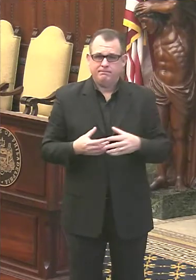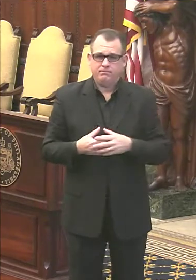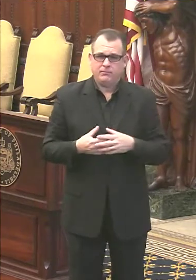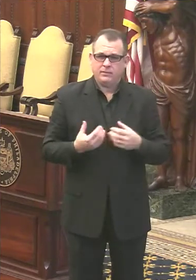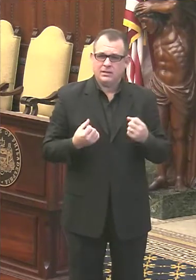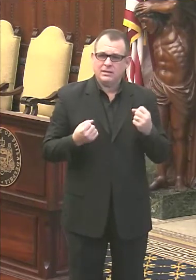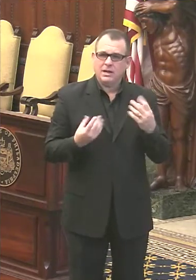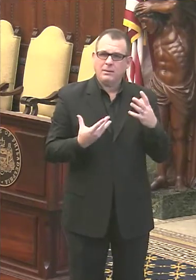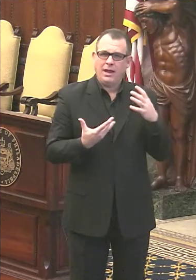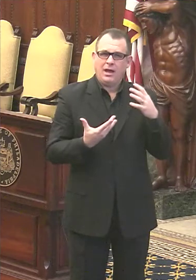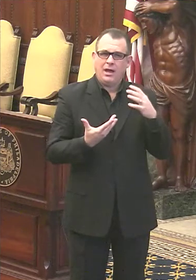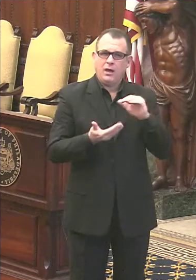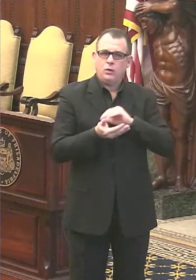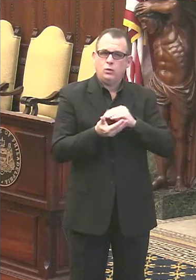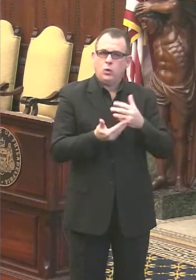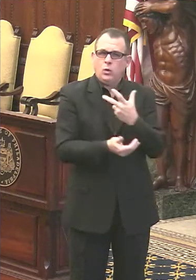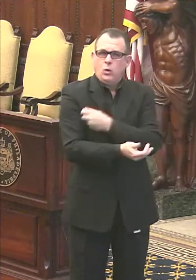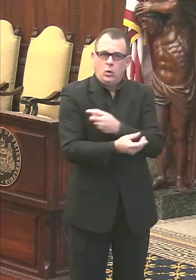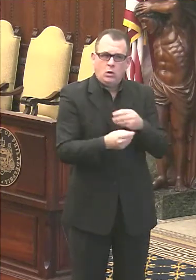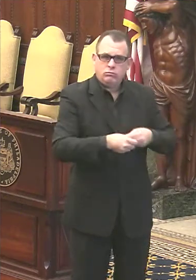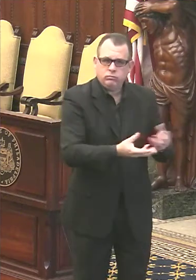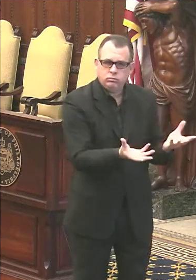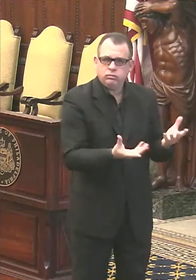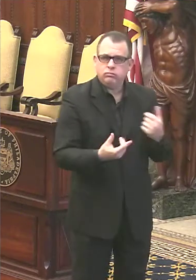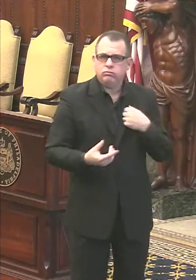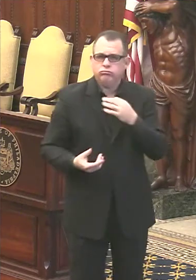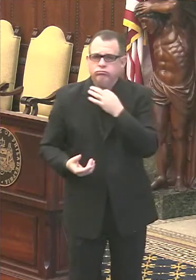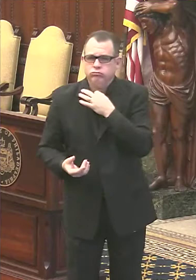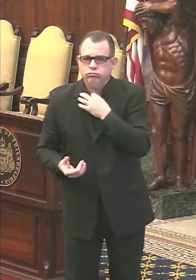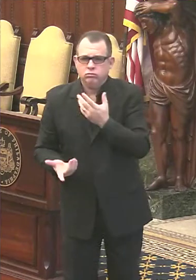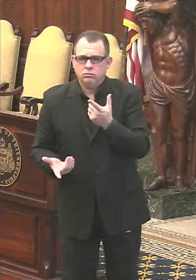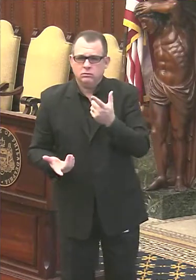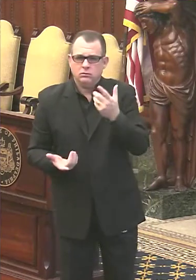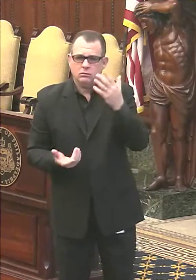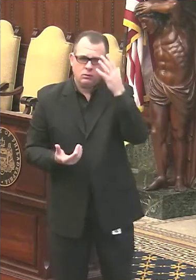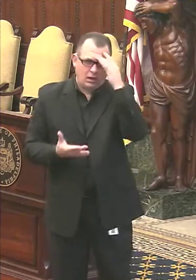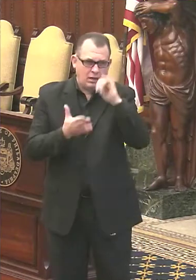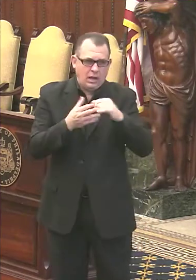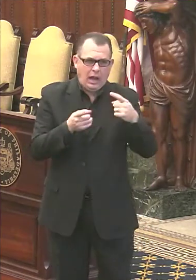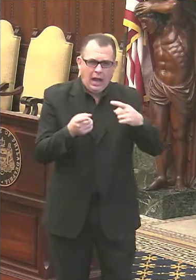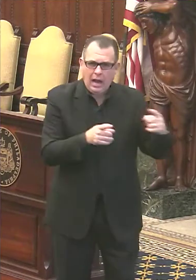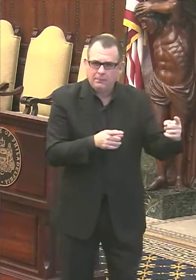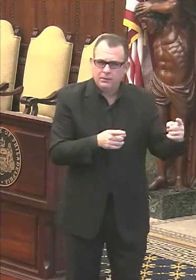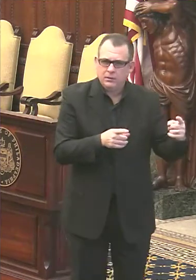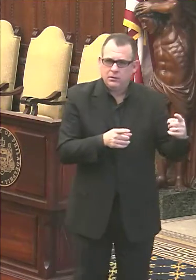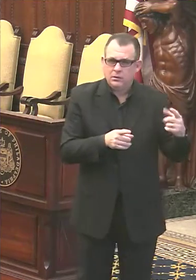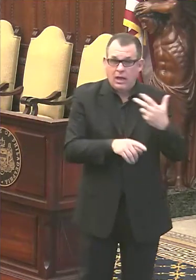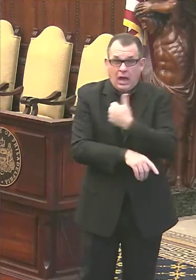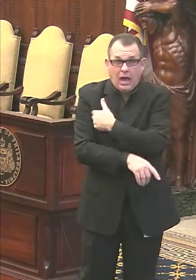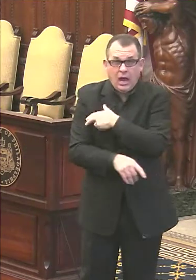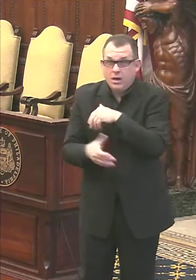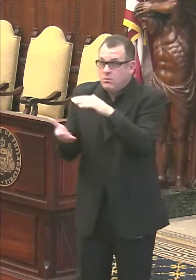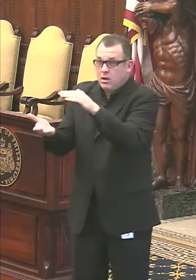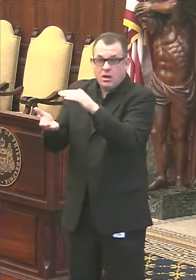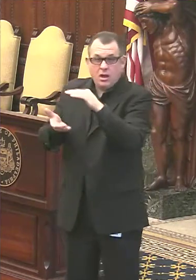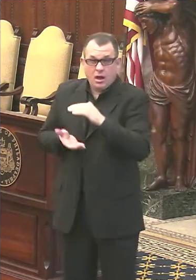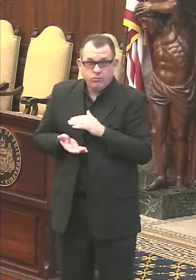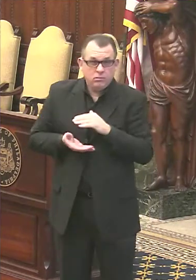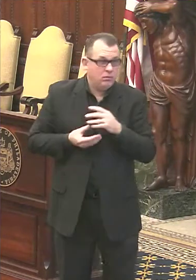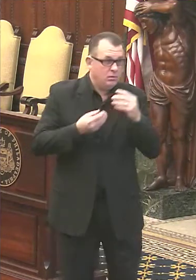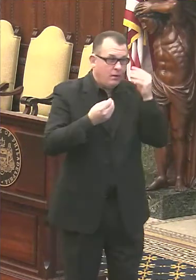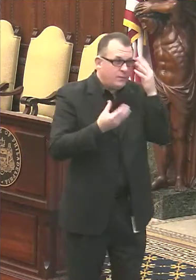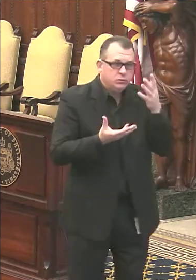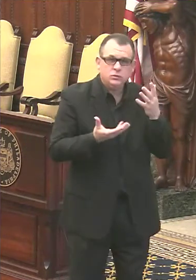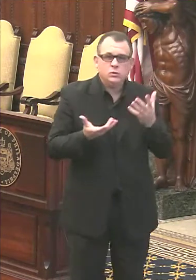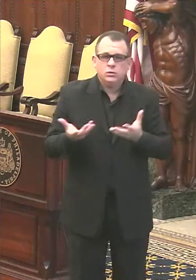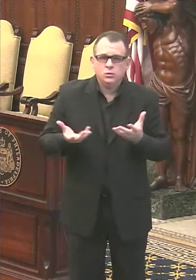they've been receiving. And I'm curious why, why is that happening? Are hospitals receiving more notice? And do you think this will be